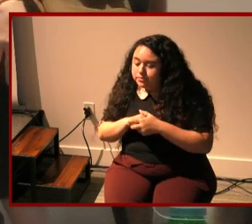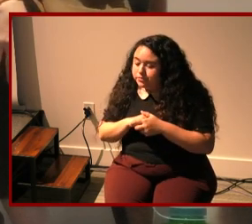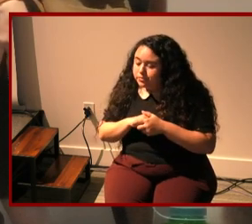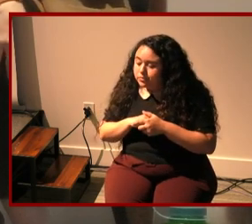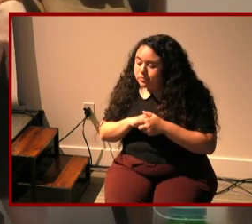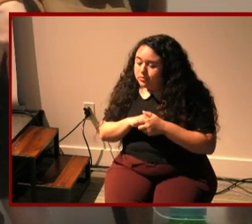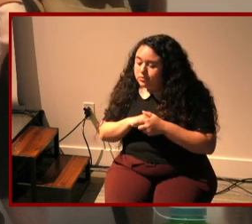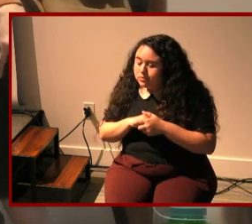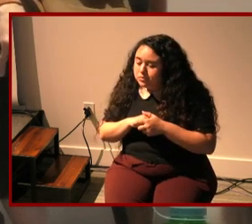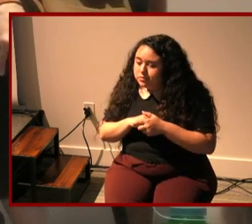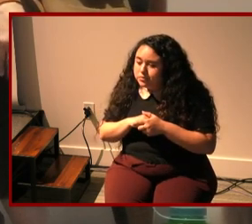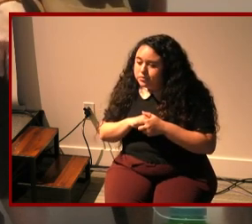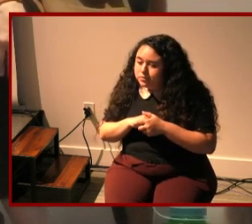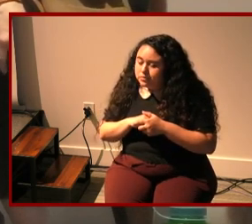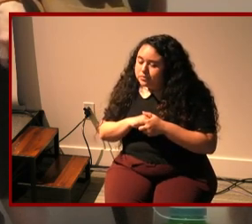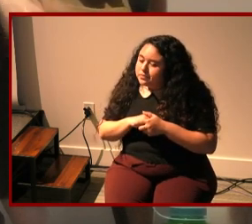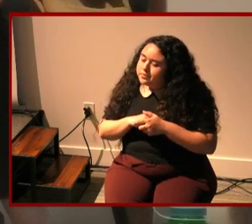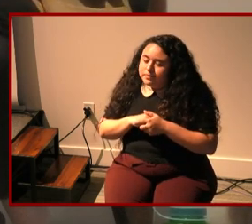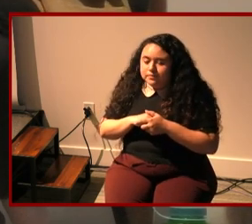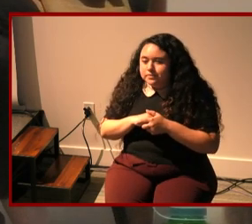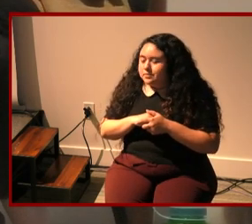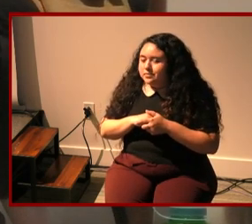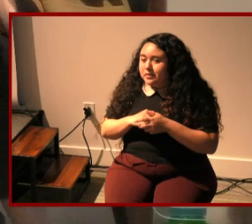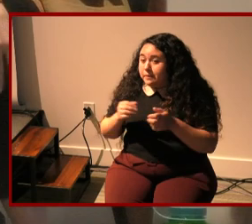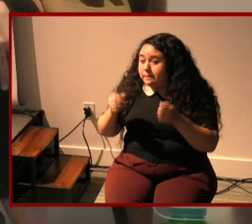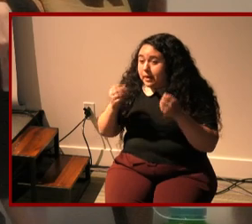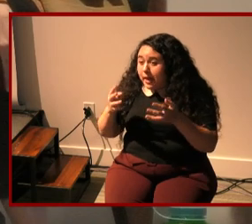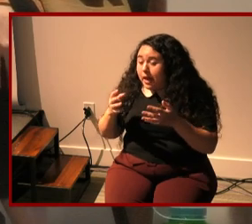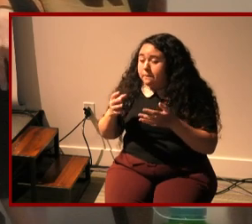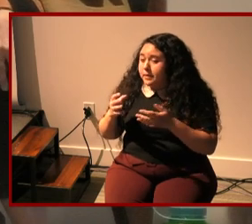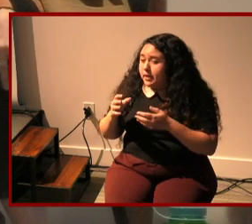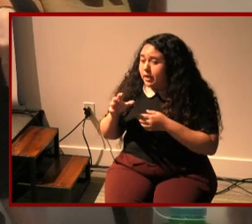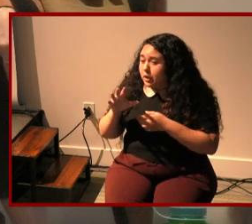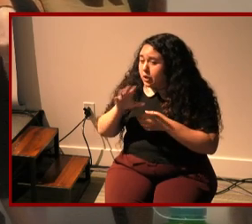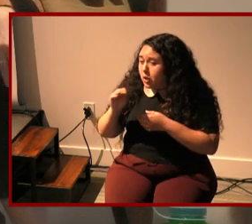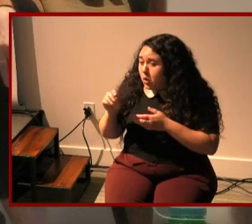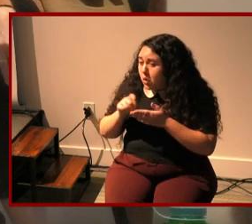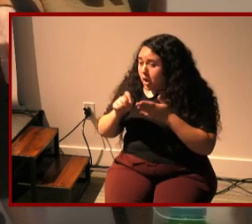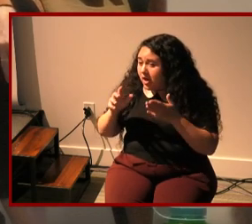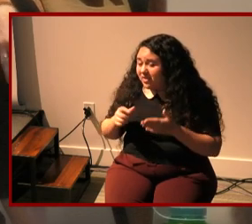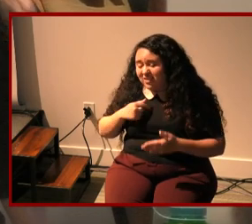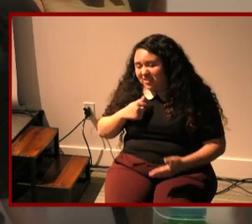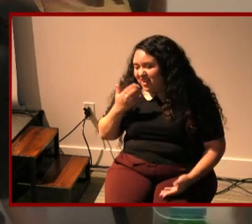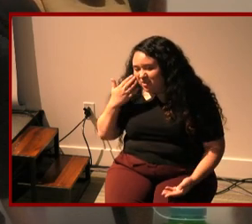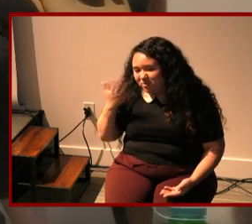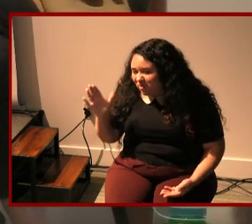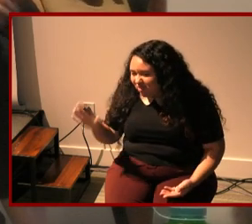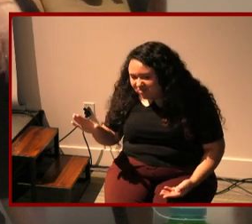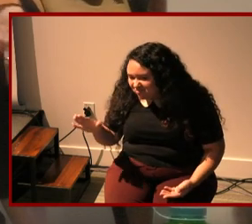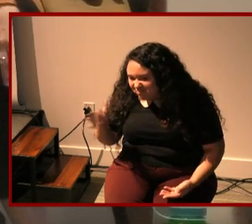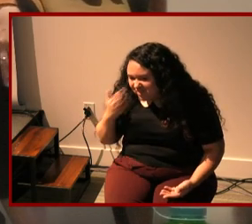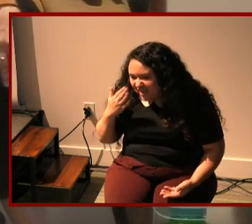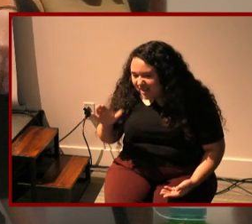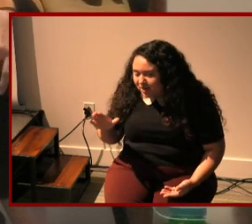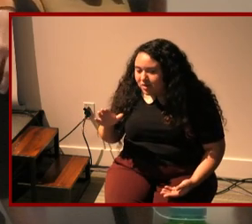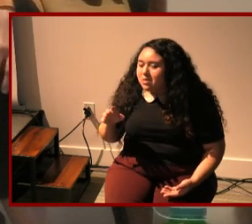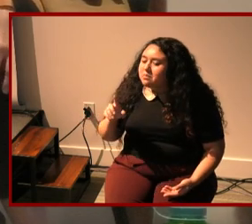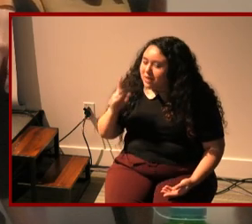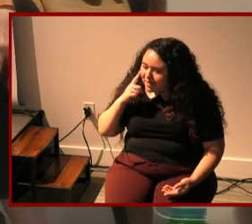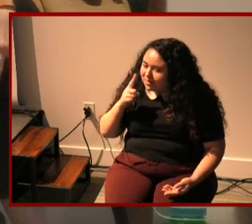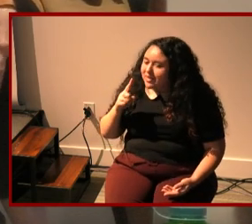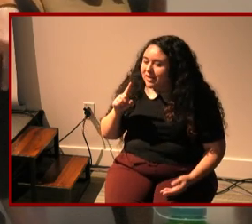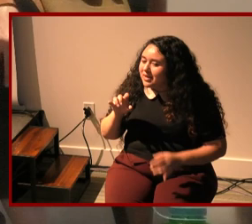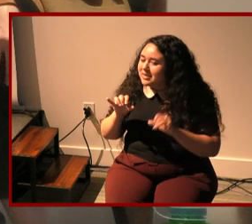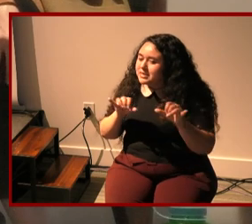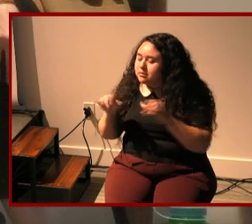i mean i'm i'm i'm at a loss for how many memoirs are co-authored and they really deserve like a similar project needs to happen for